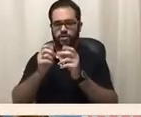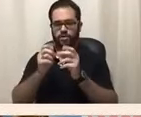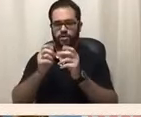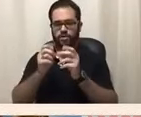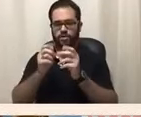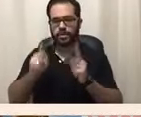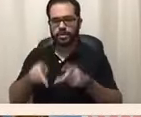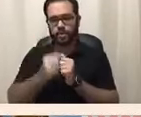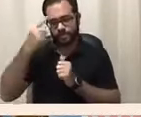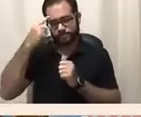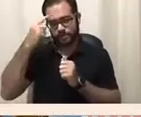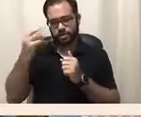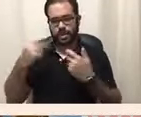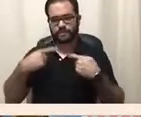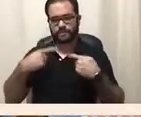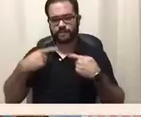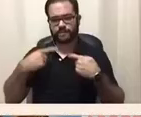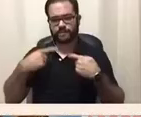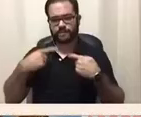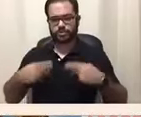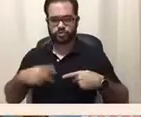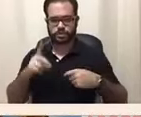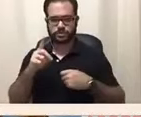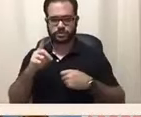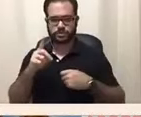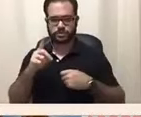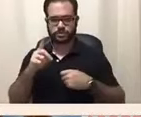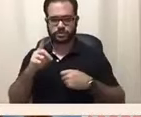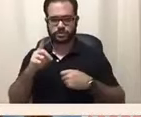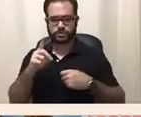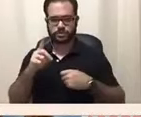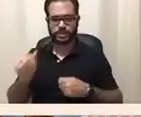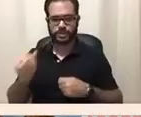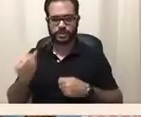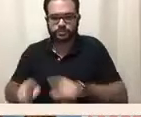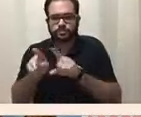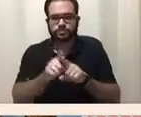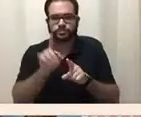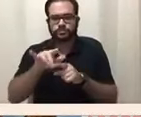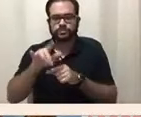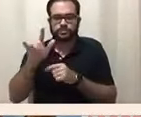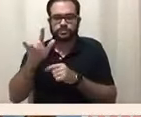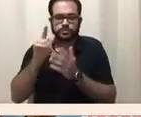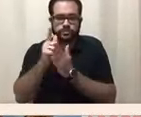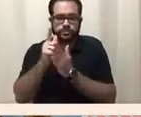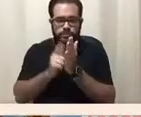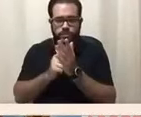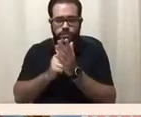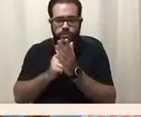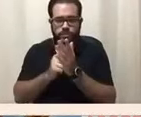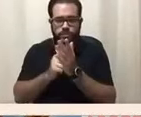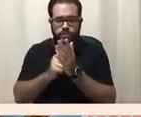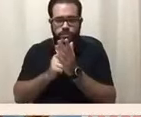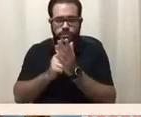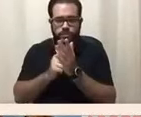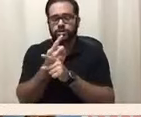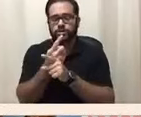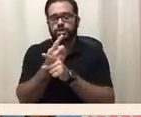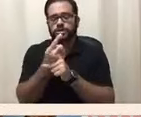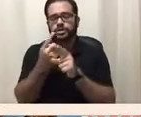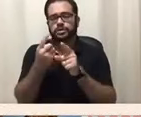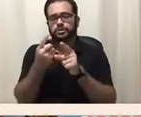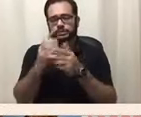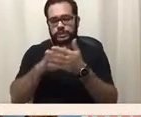that provide regularly scheduled services for hire to the public. Requirements include boarding assistance